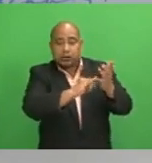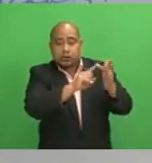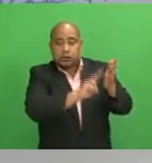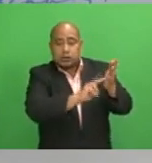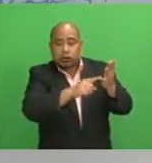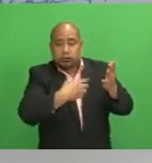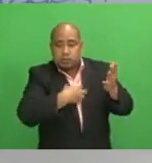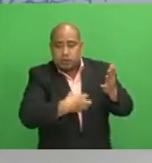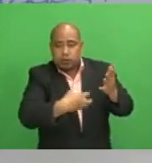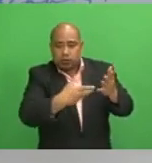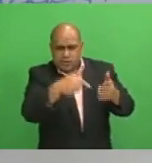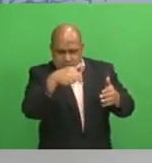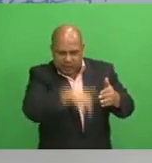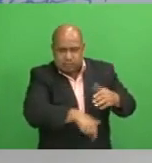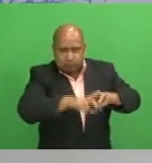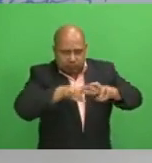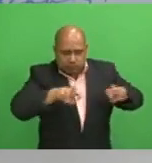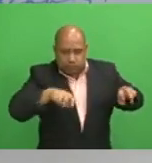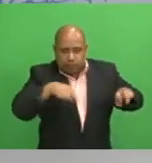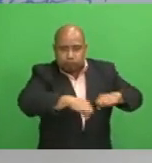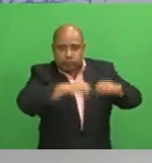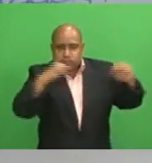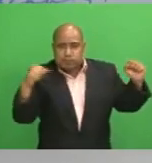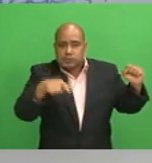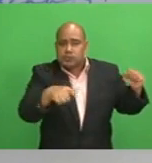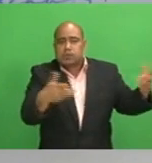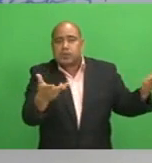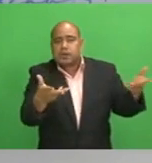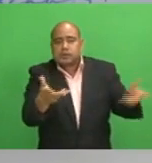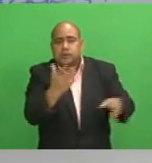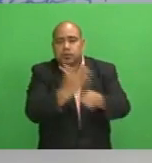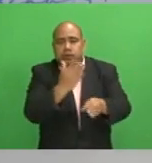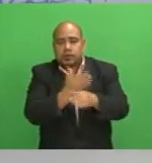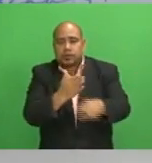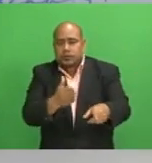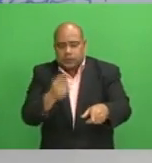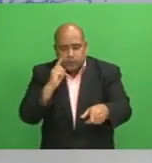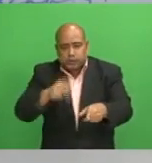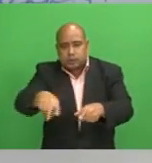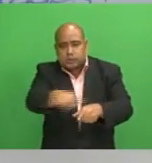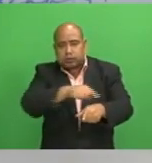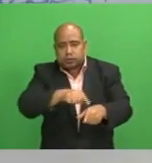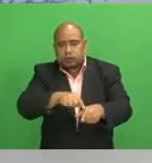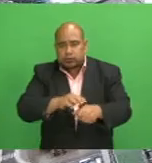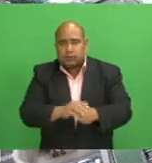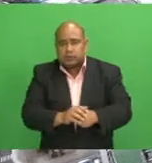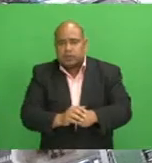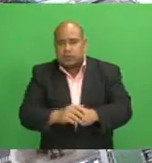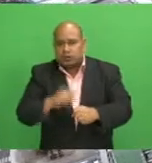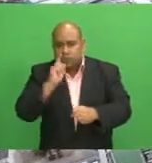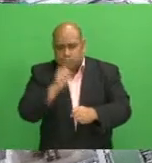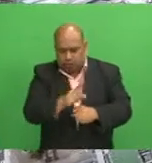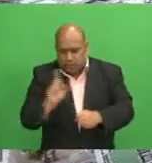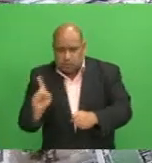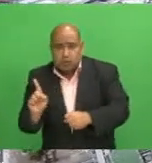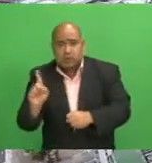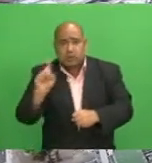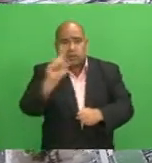where they know where you work so that we can approach the